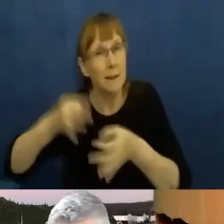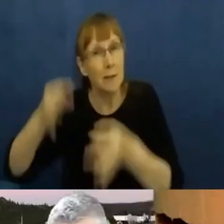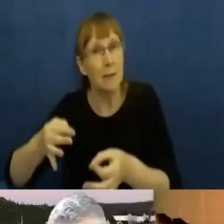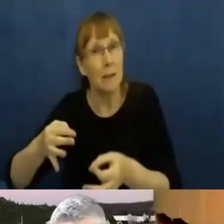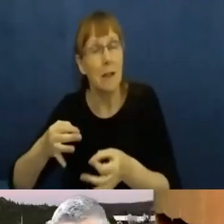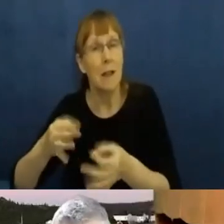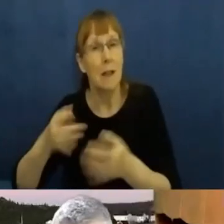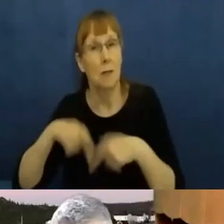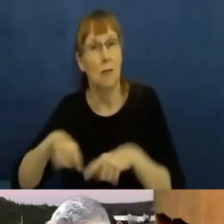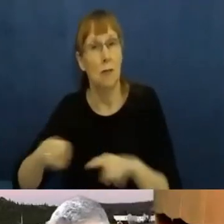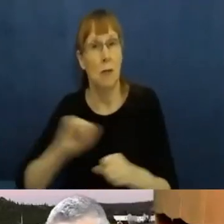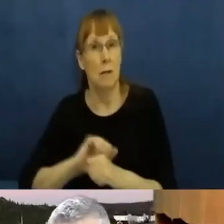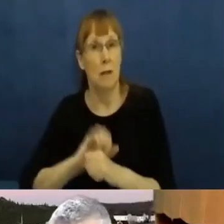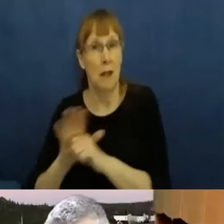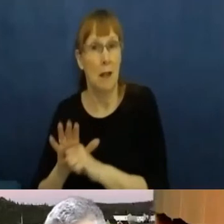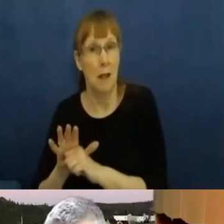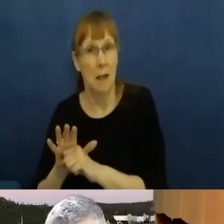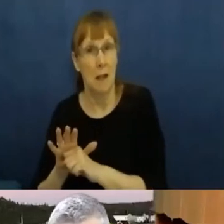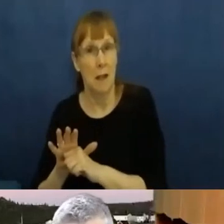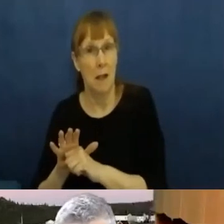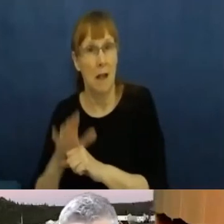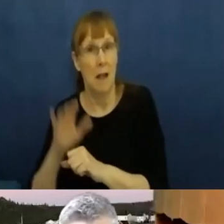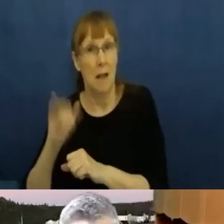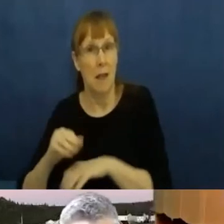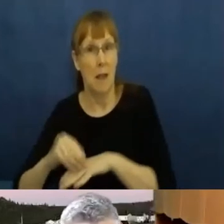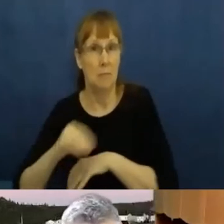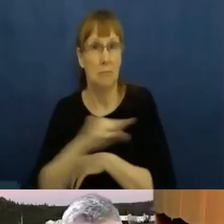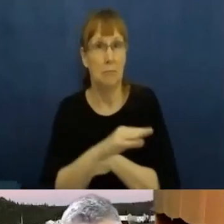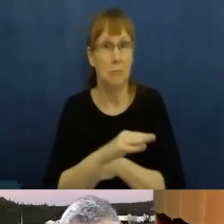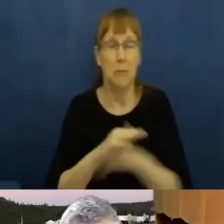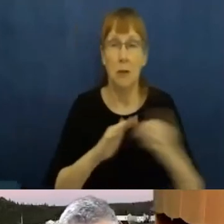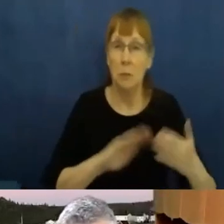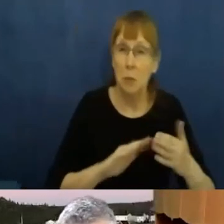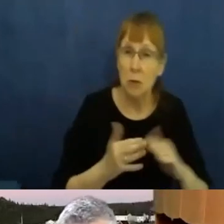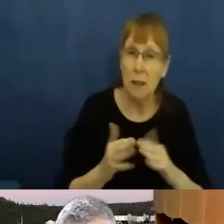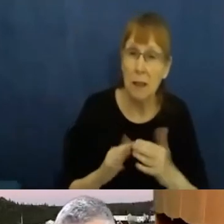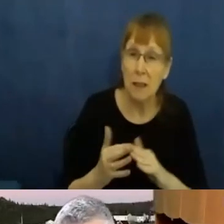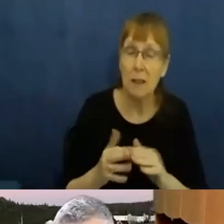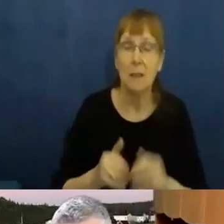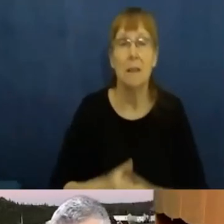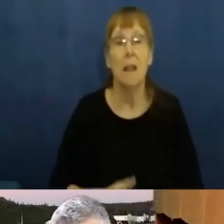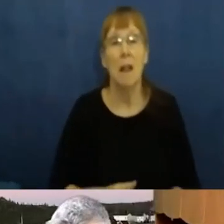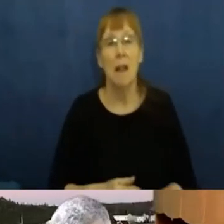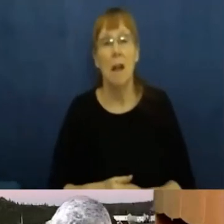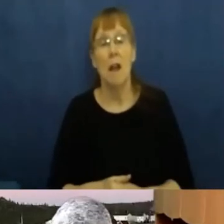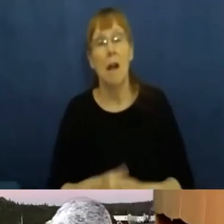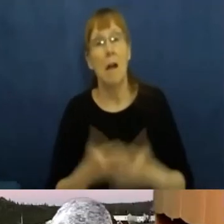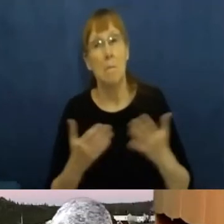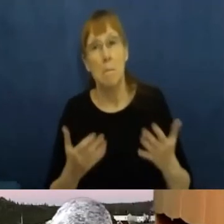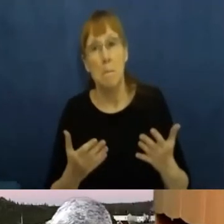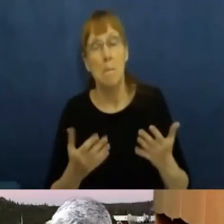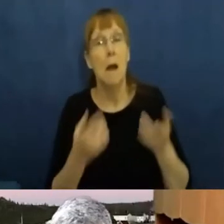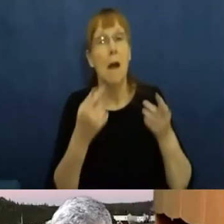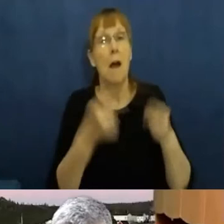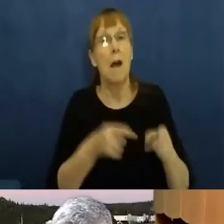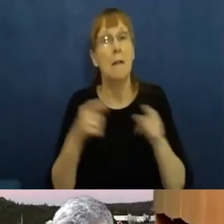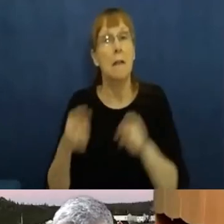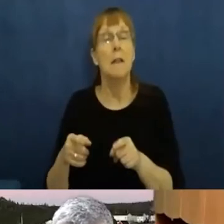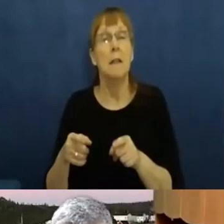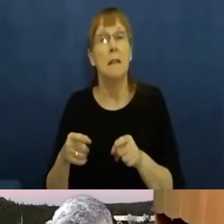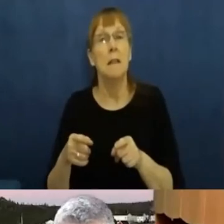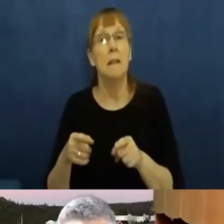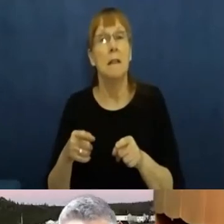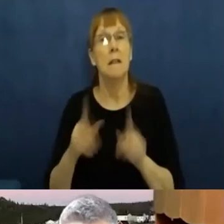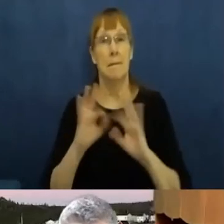during a pandemic, how that has impacted our communities. Um, what's, you what's happening right from the, the